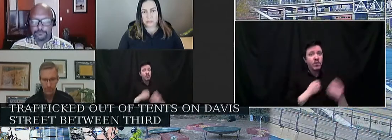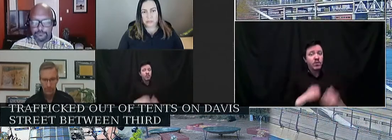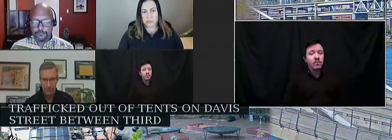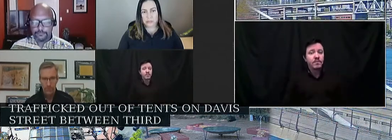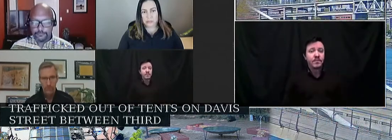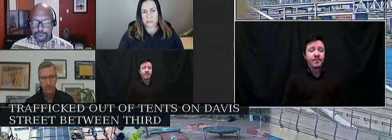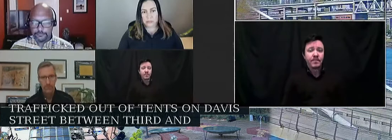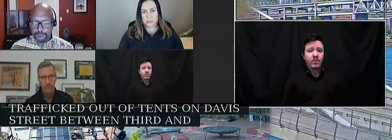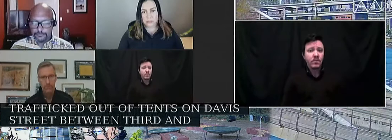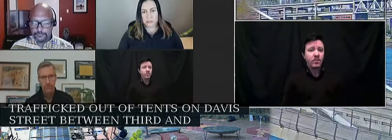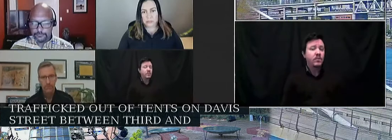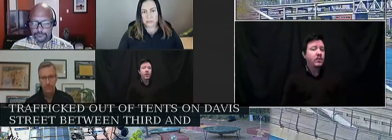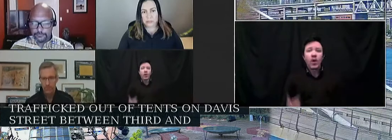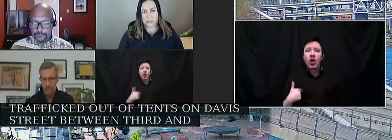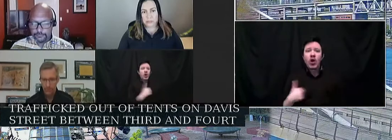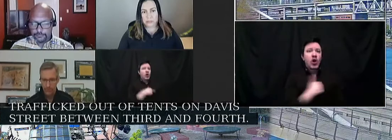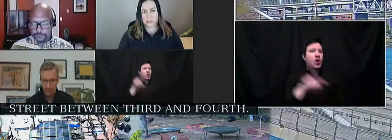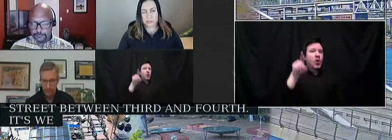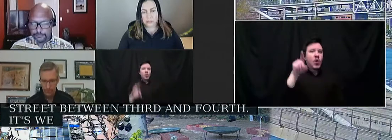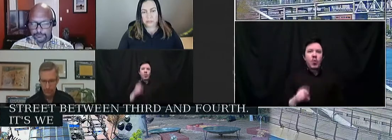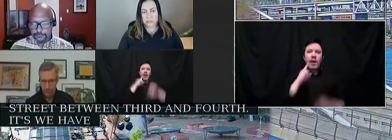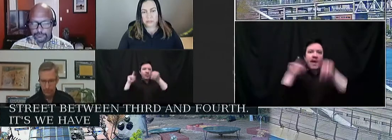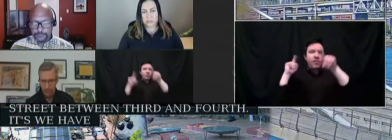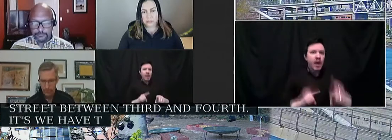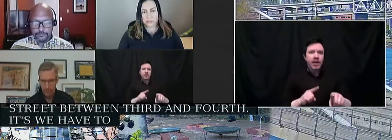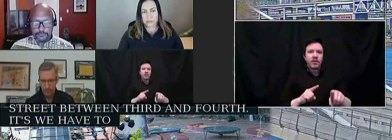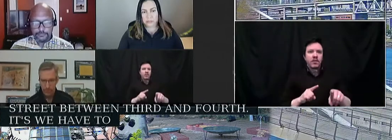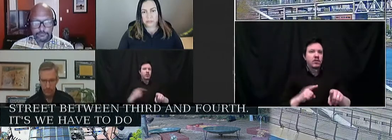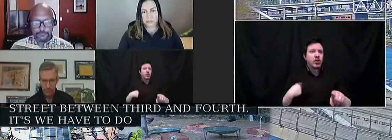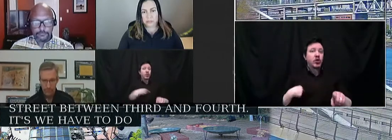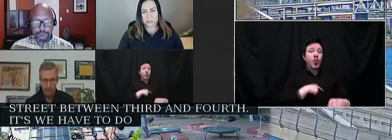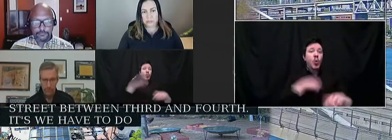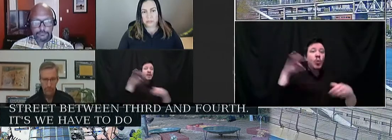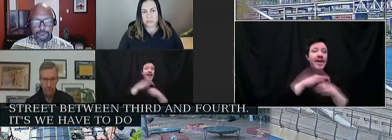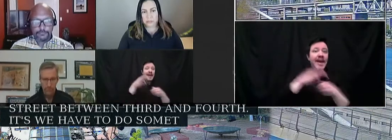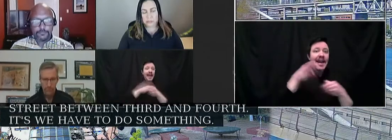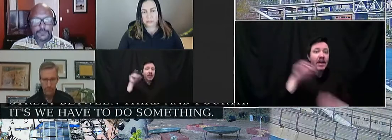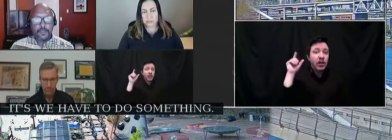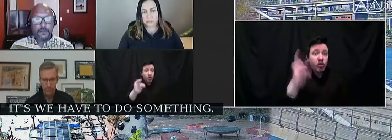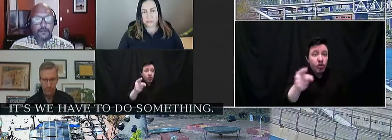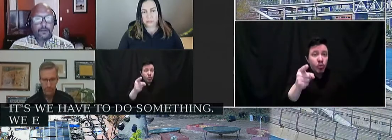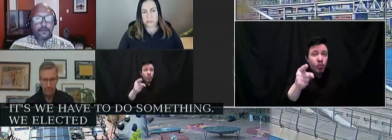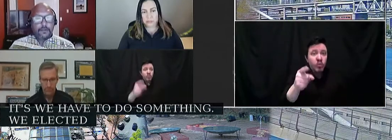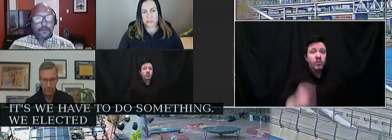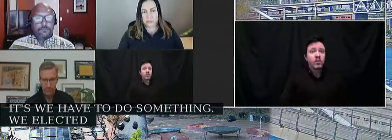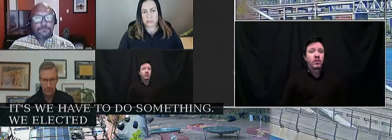It's we have to do something. We elected you. We have